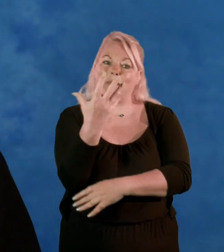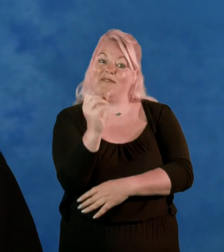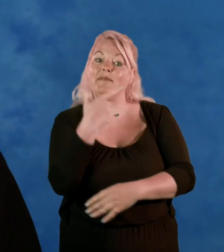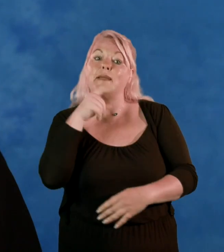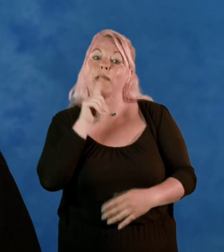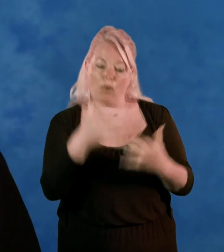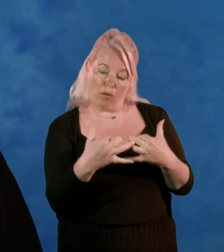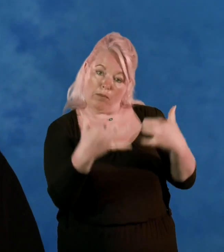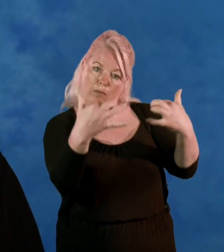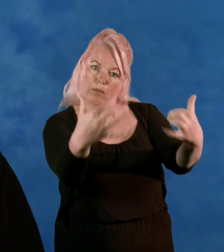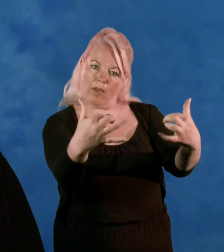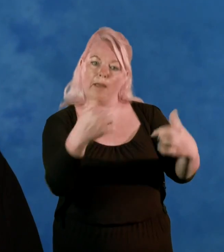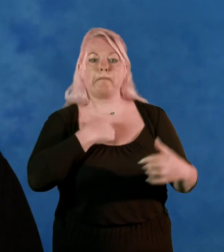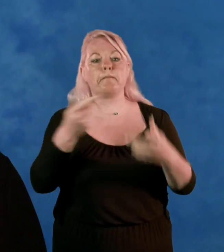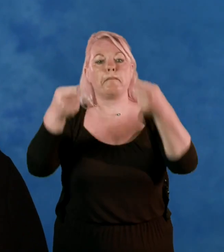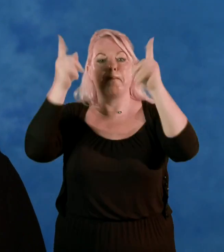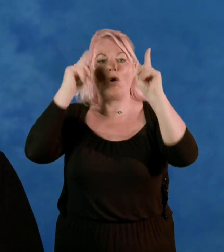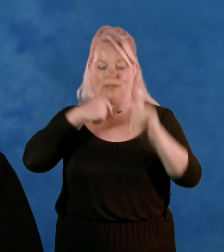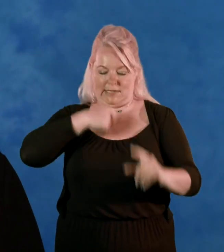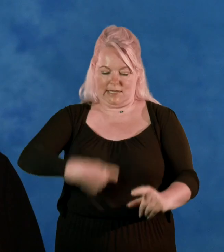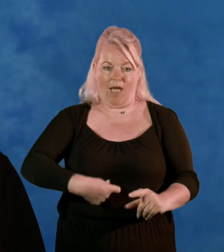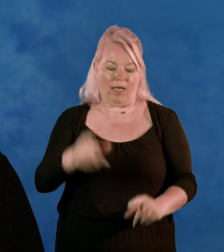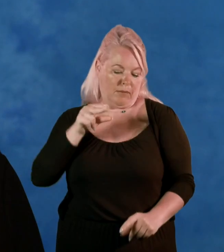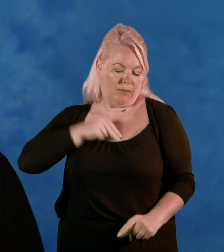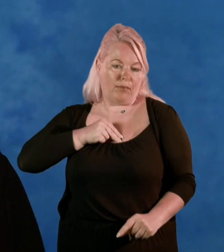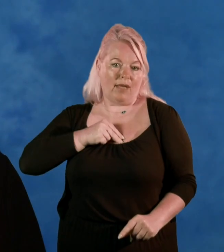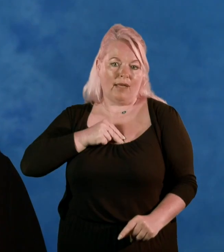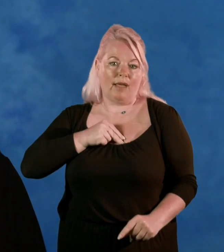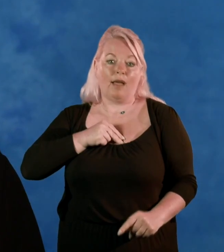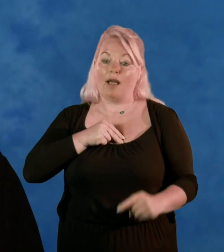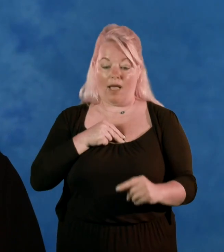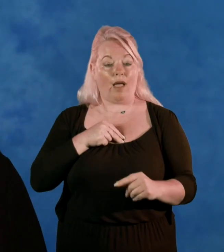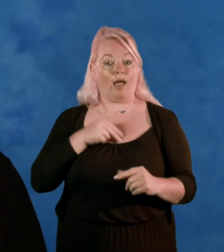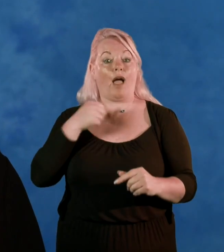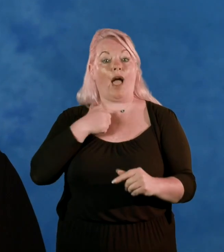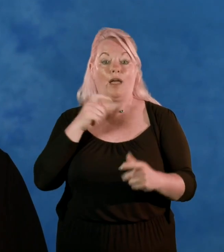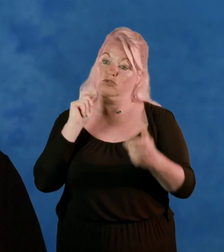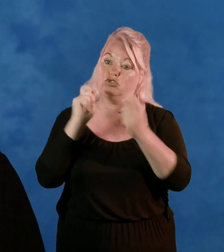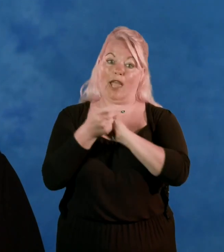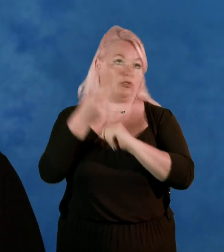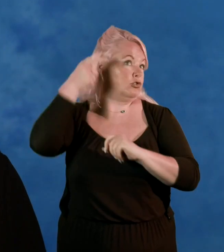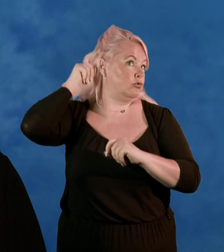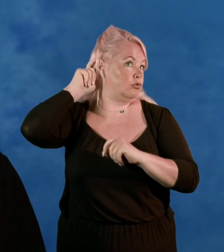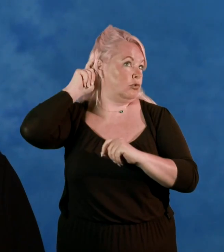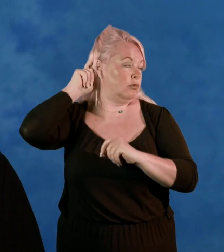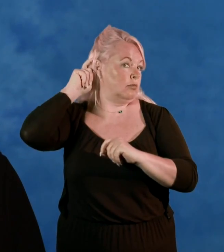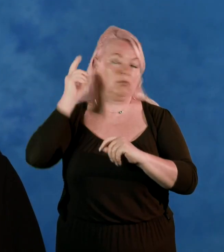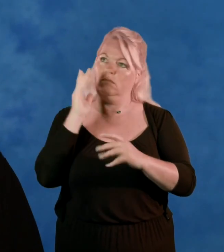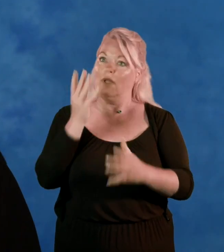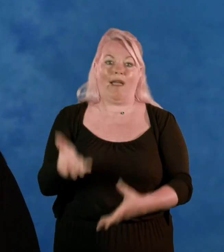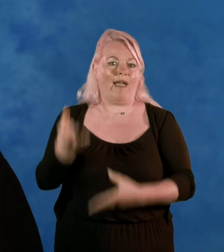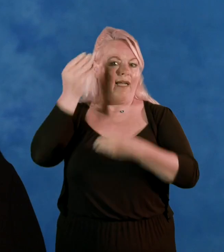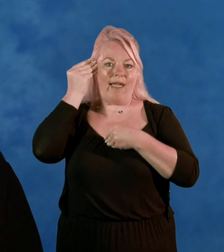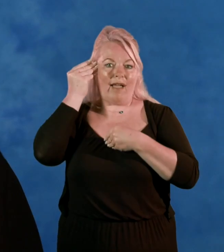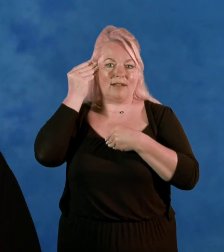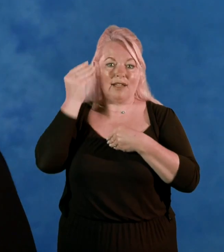it on his tie and I switch it on on the controller and then I can hear straight into my head